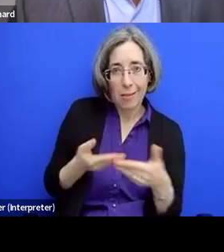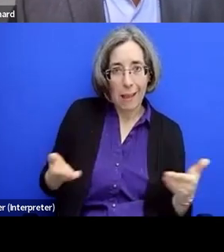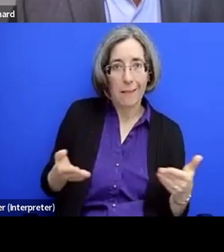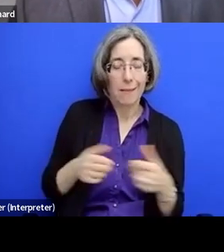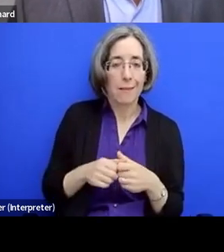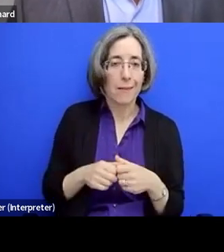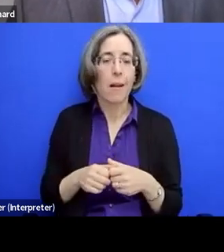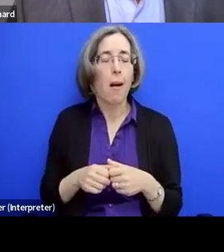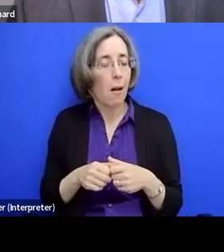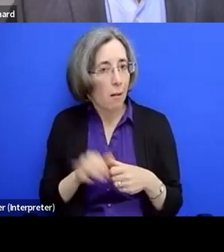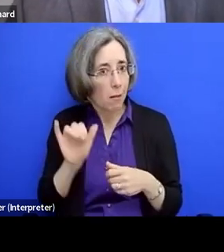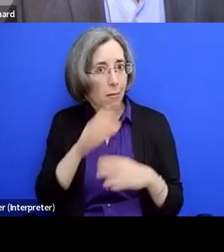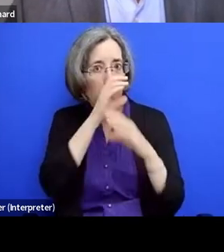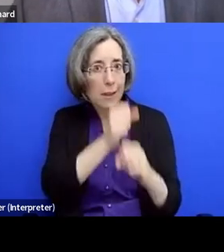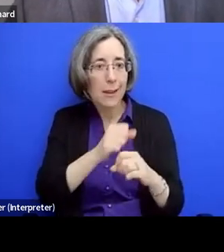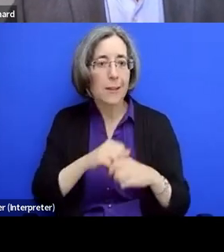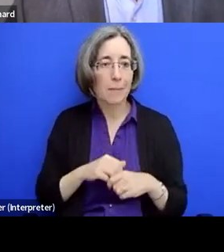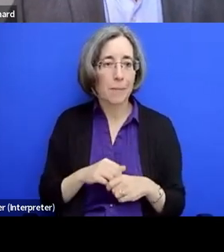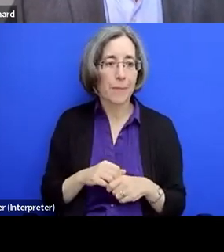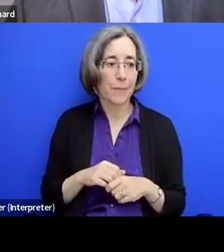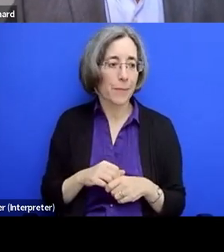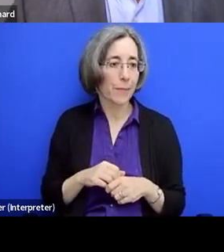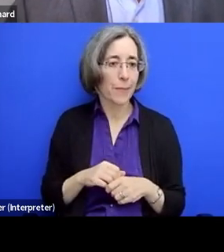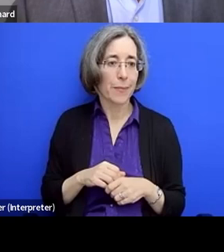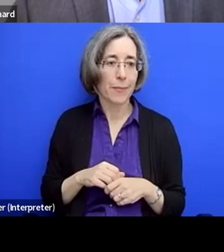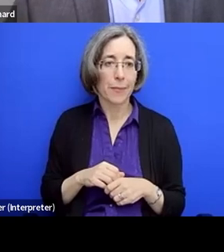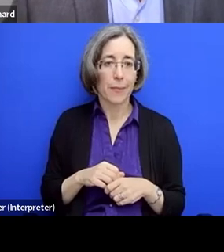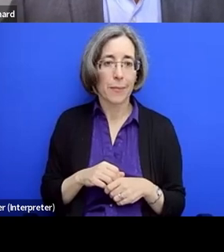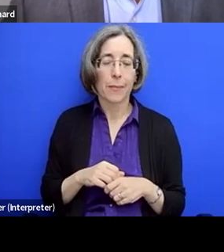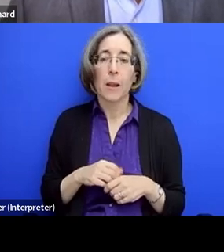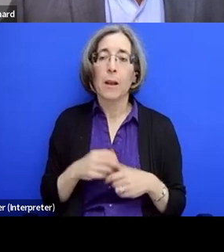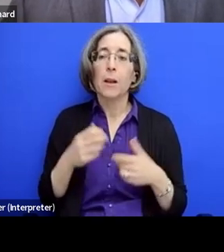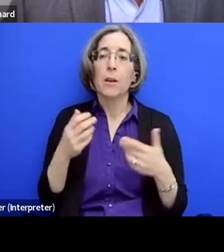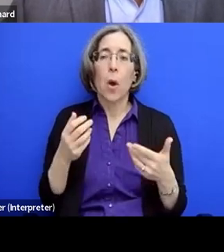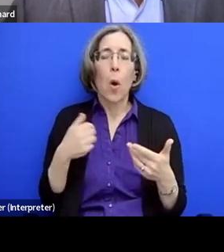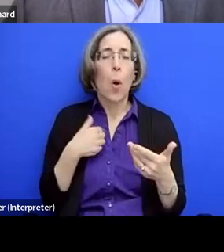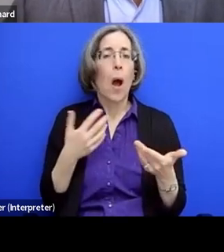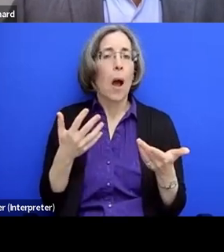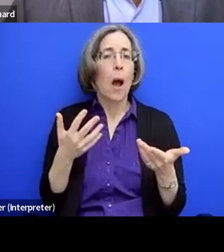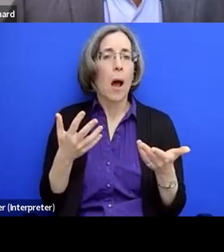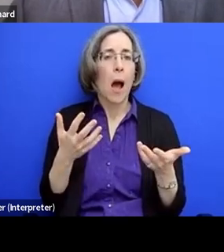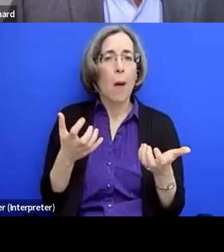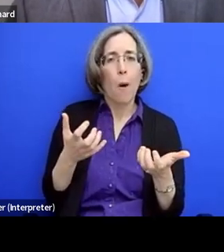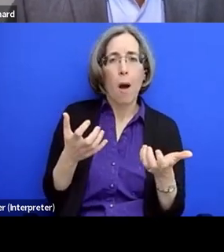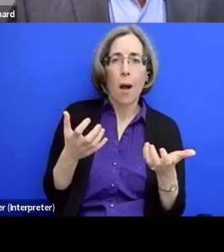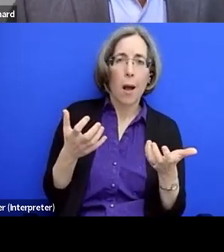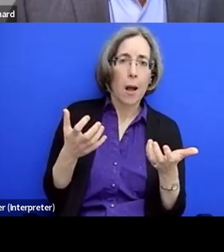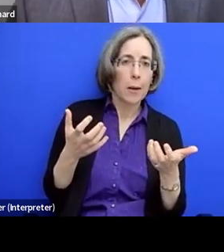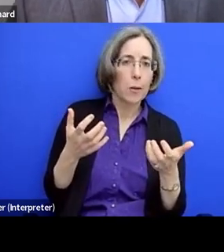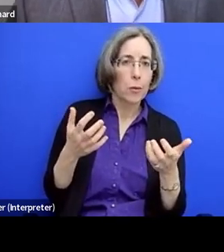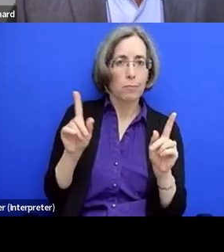Fascinating. Um, great. So I also wanted to sort of have a more, a more general question,